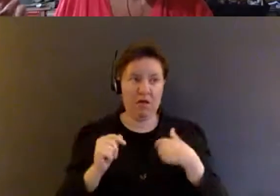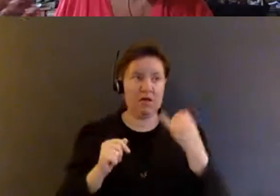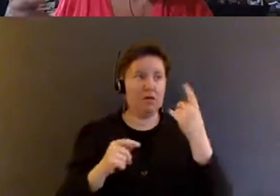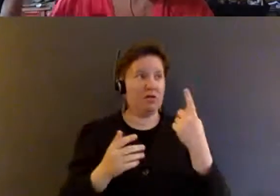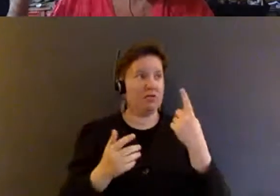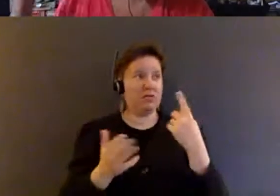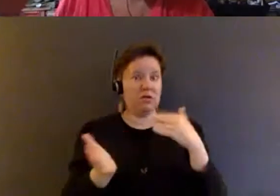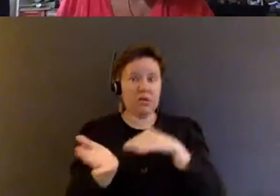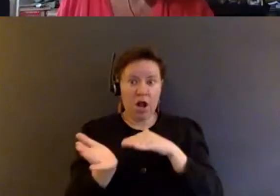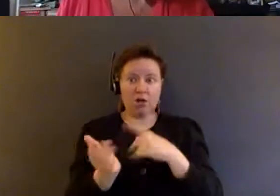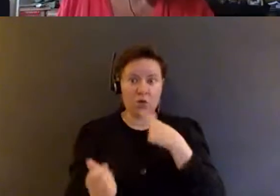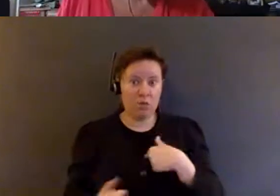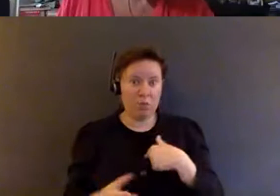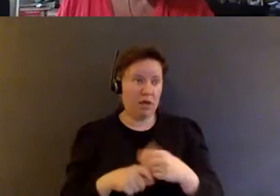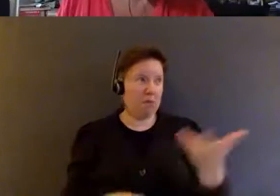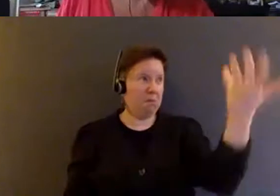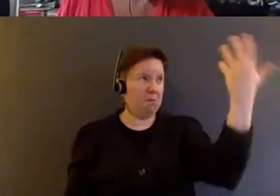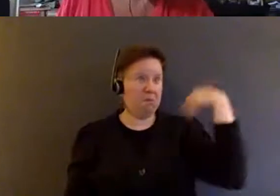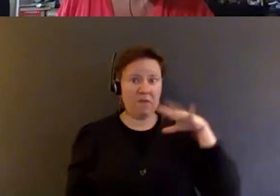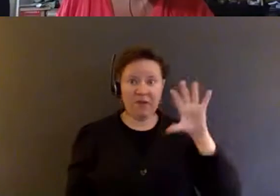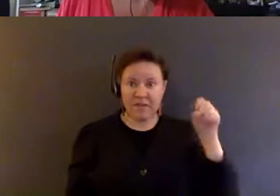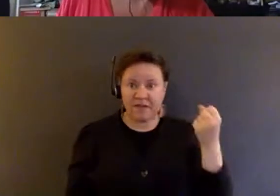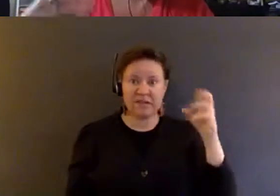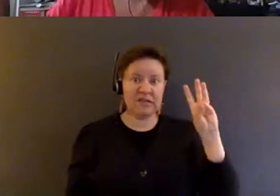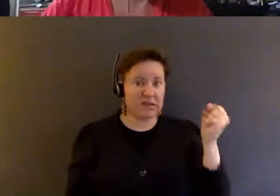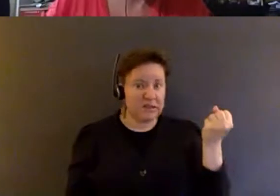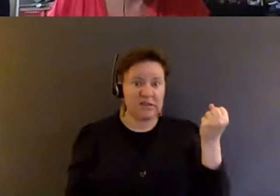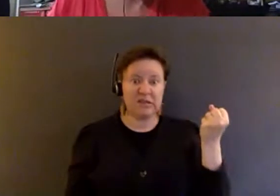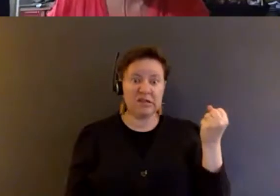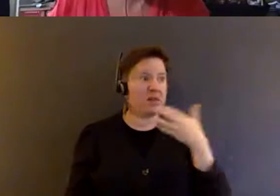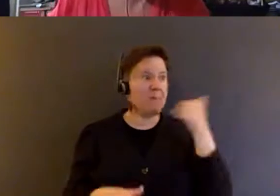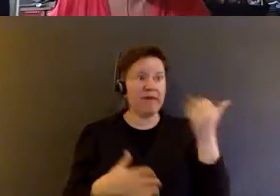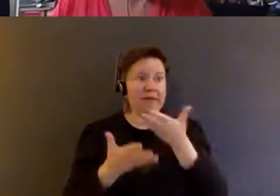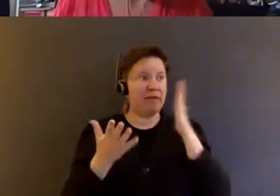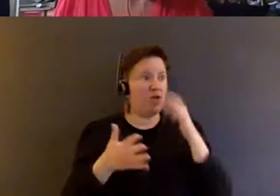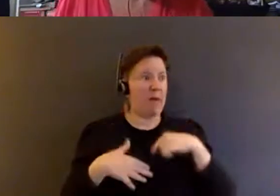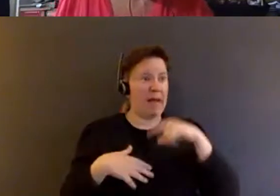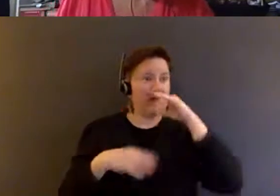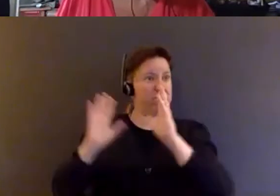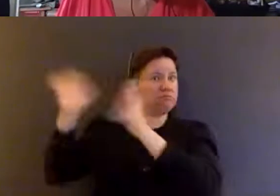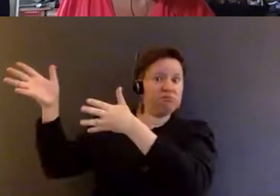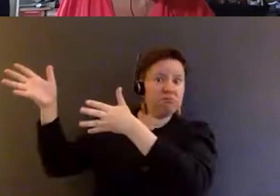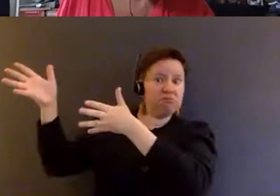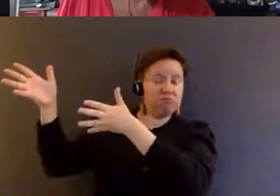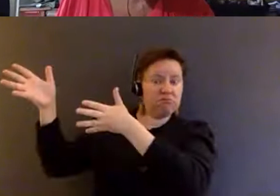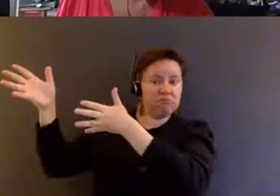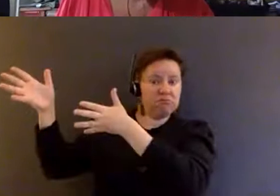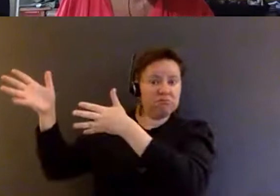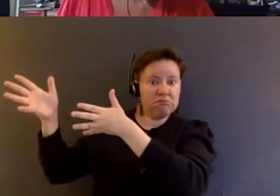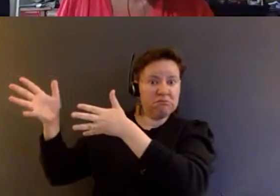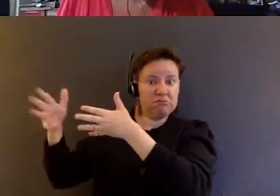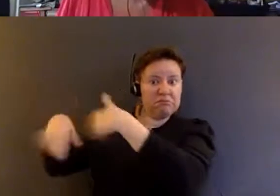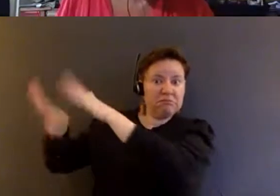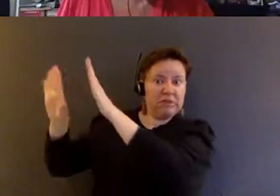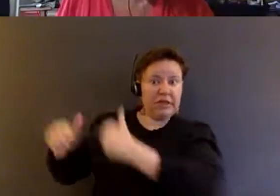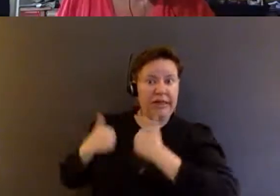I was told in the 50s and 60s and so on that it's the best thing for my kids. So it's very hard now to